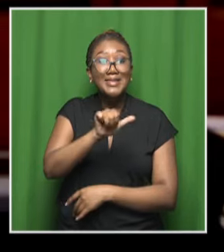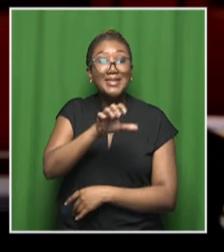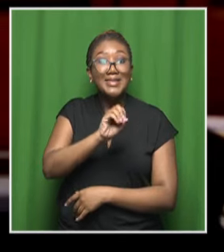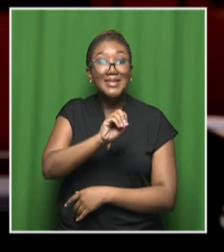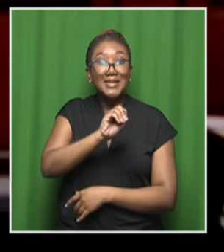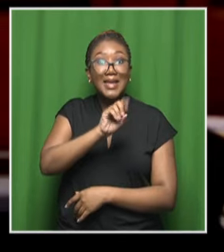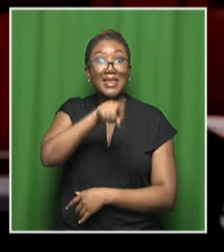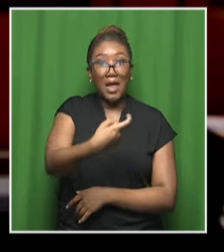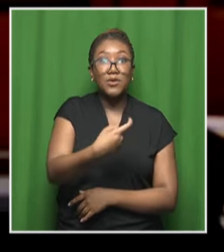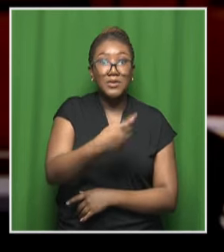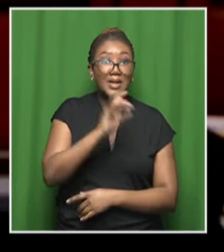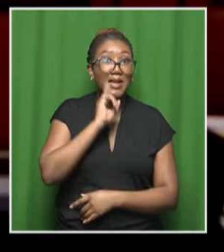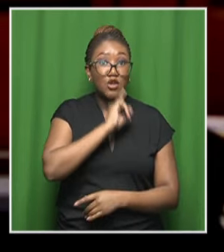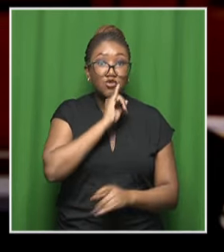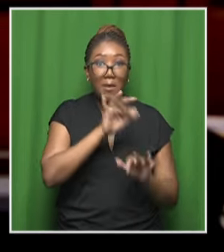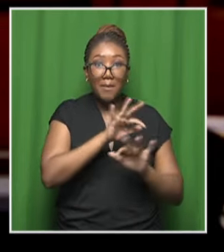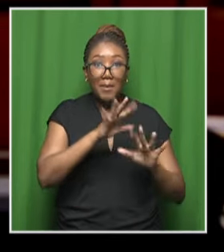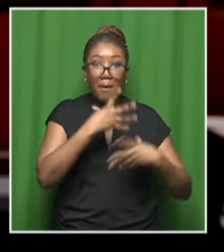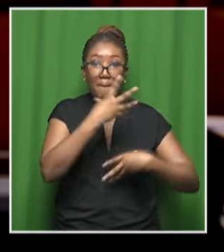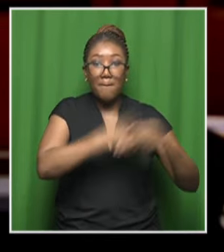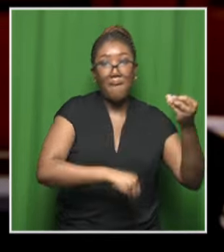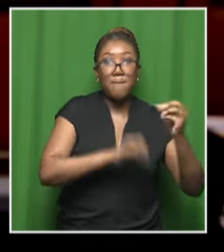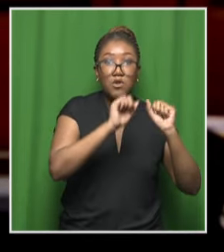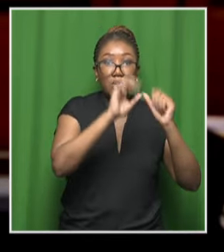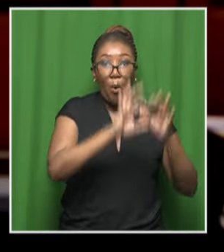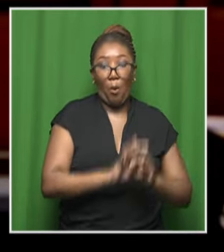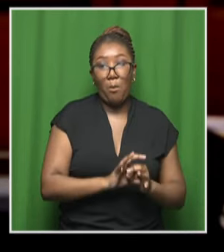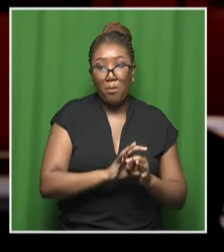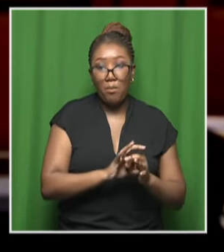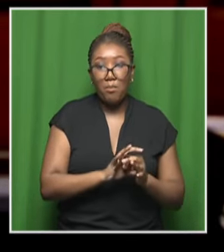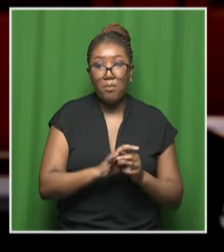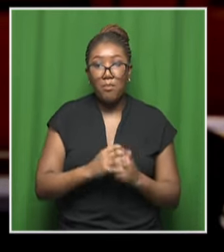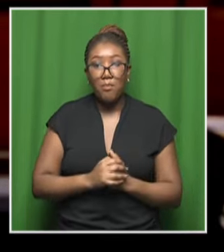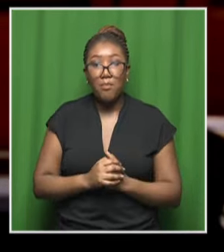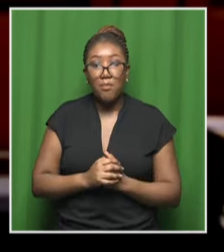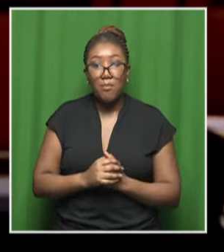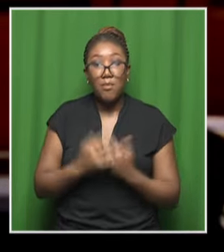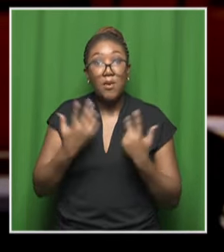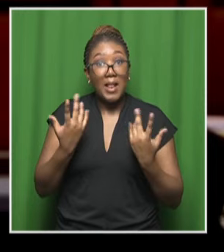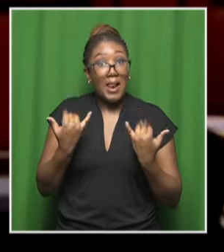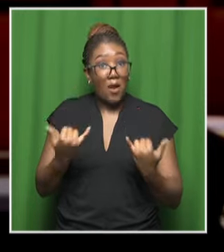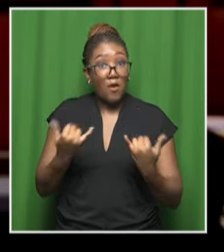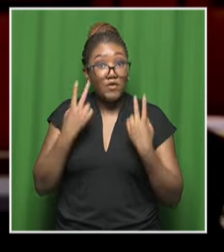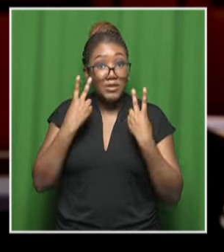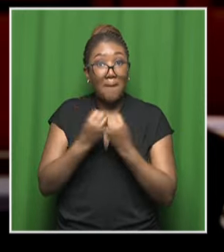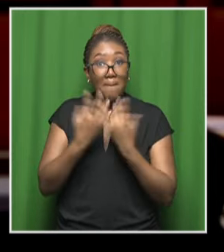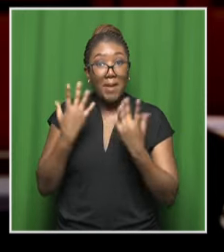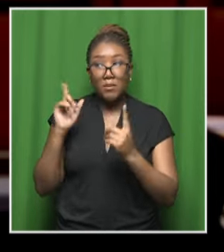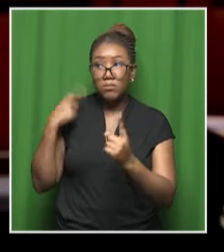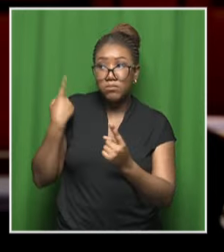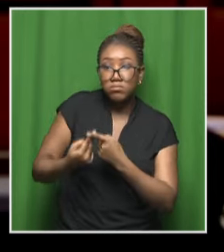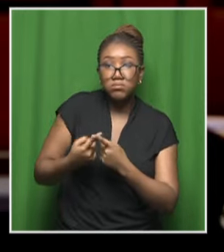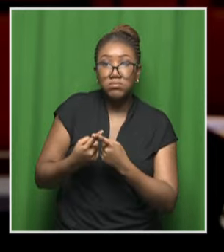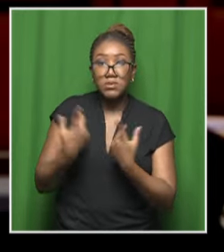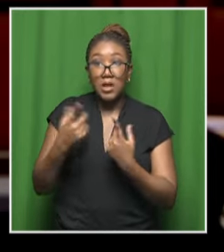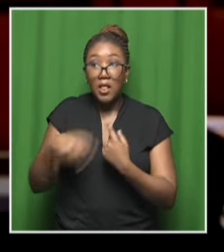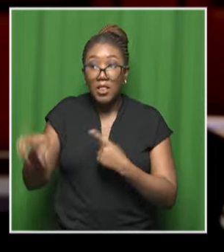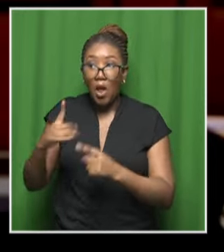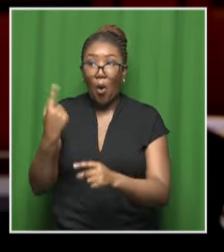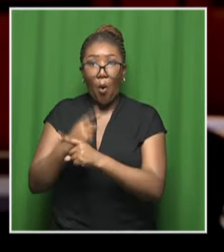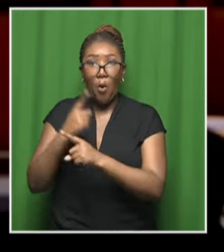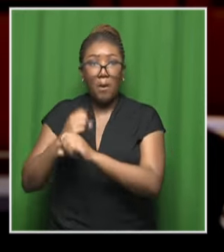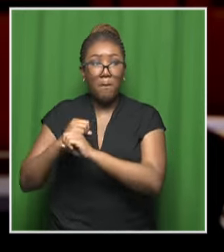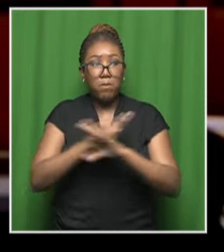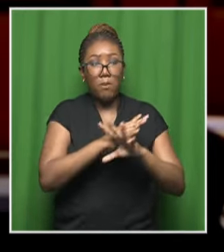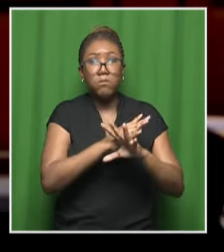along the Lebanon's border, becoming refugees in their own land. In the subsequent months, they haven't stopped for a single